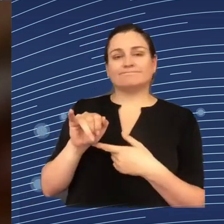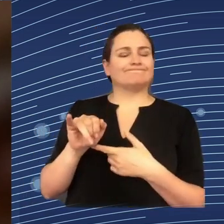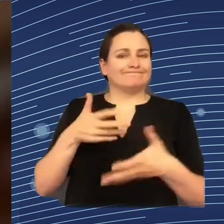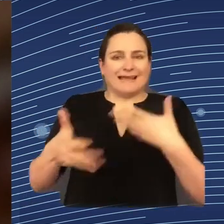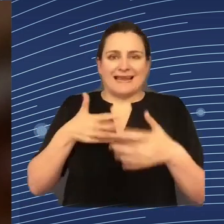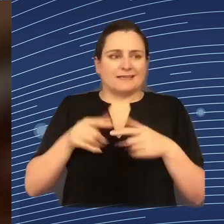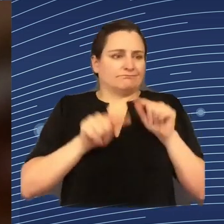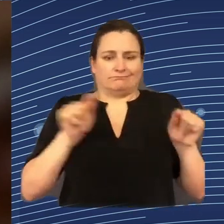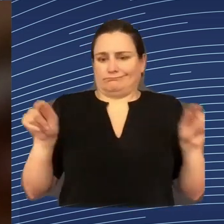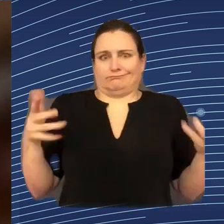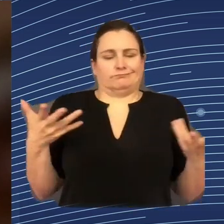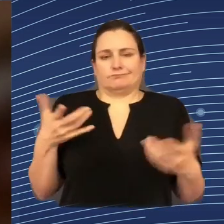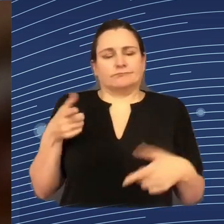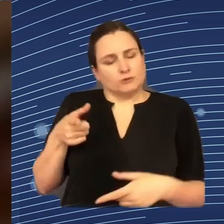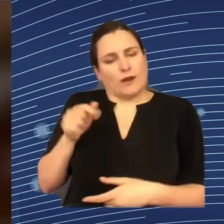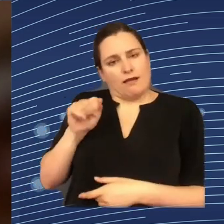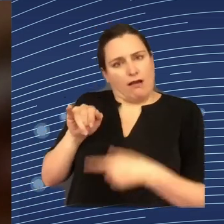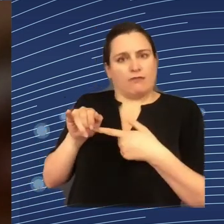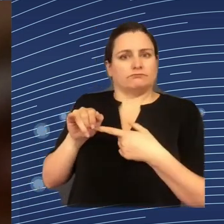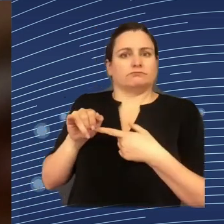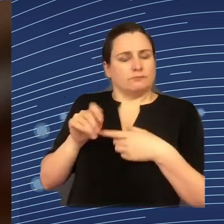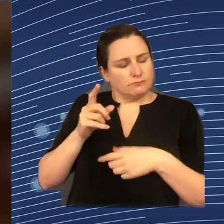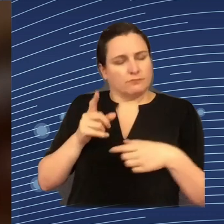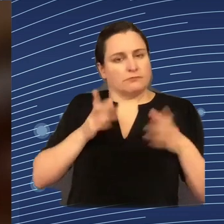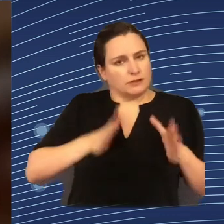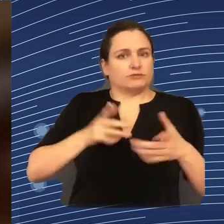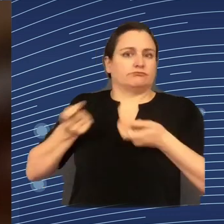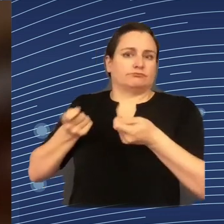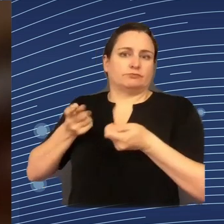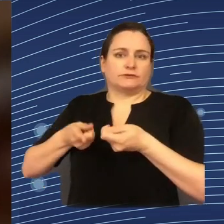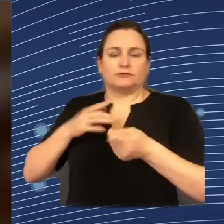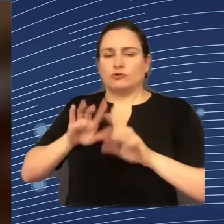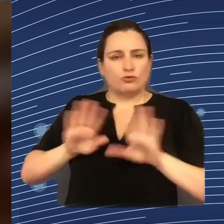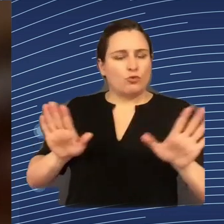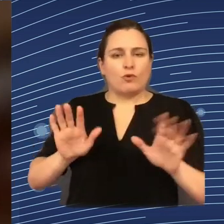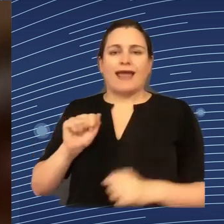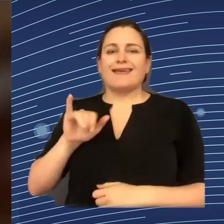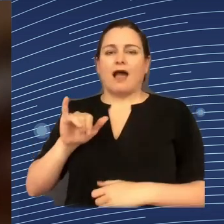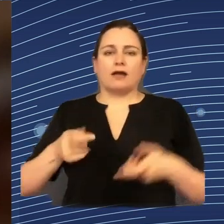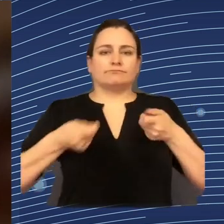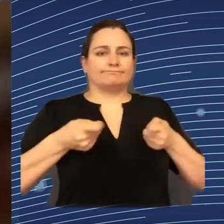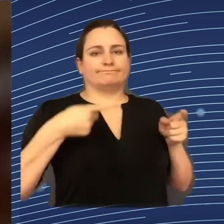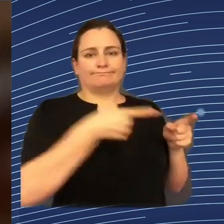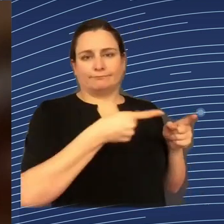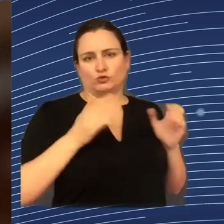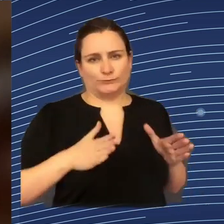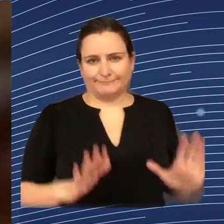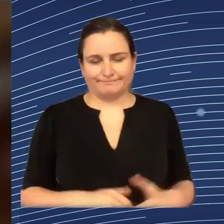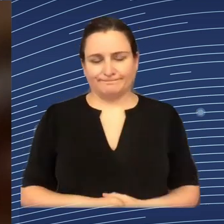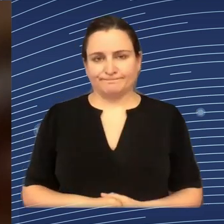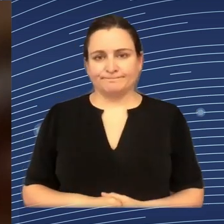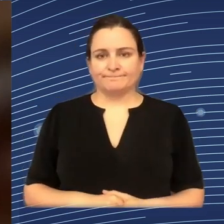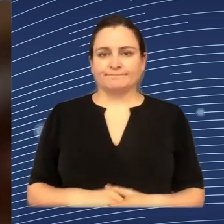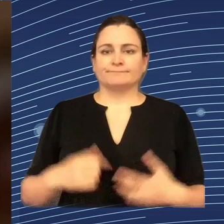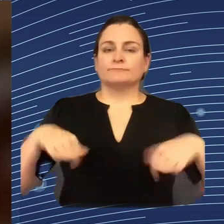becoming applied. So, for instance, in the public sector, we are advocating for the integration